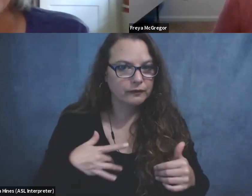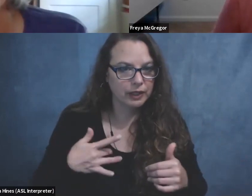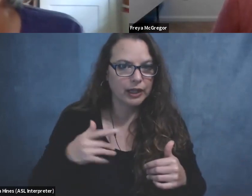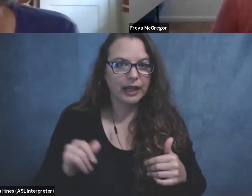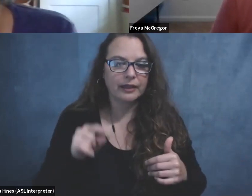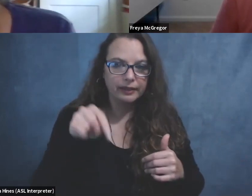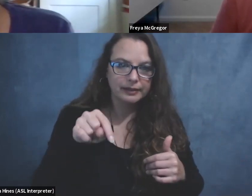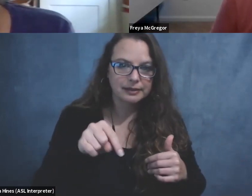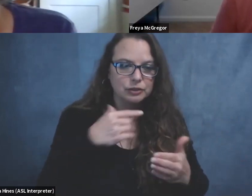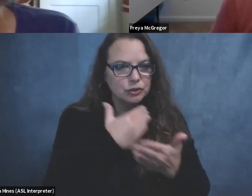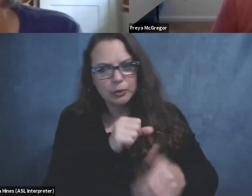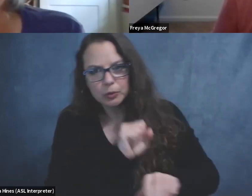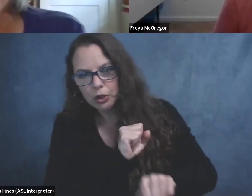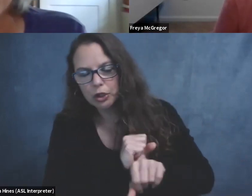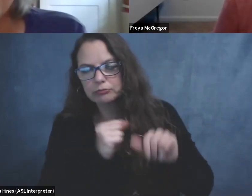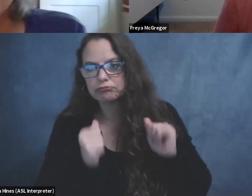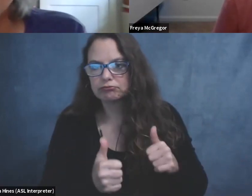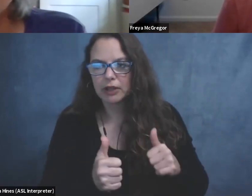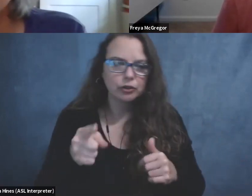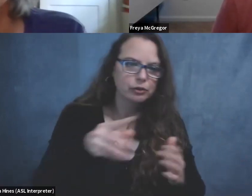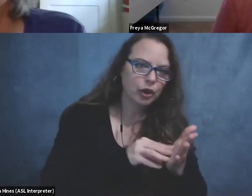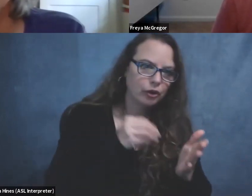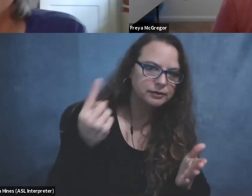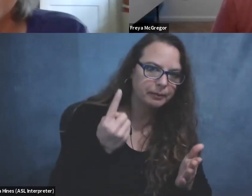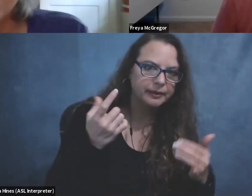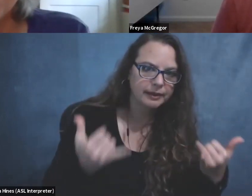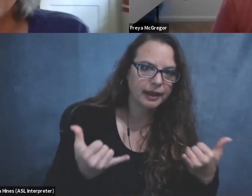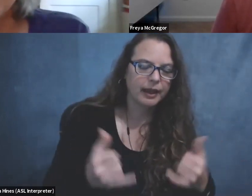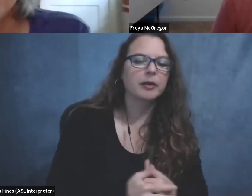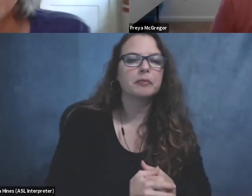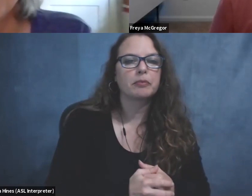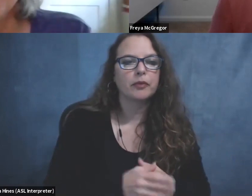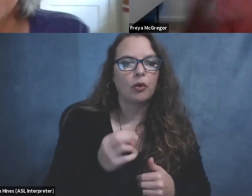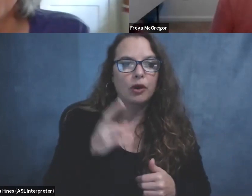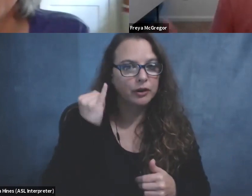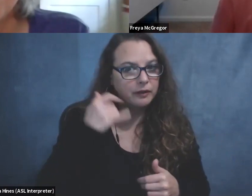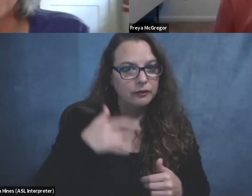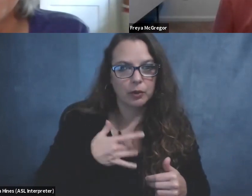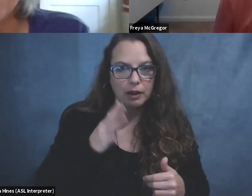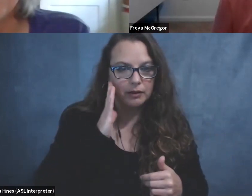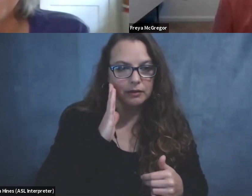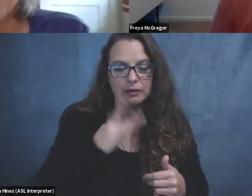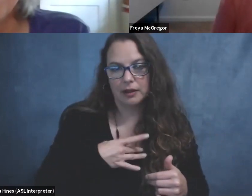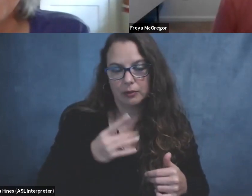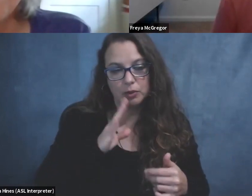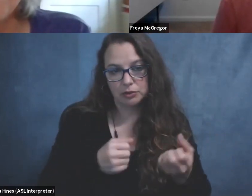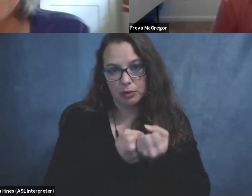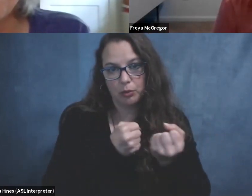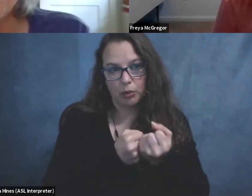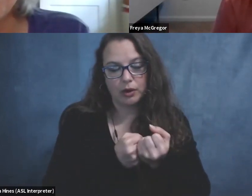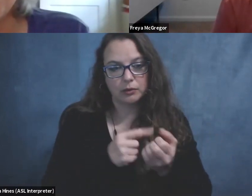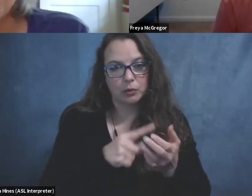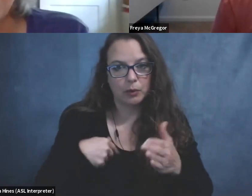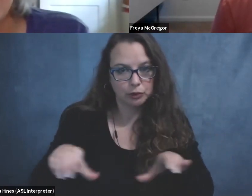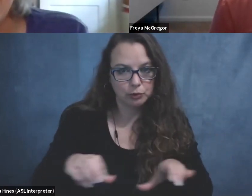this is good work or you've learned something today, um, or if you'd just like to support, um, we're doing and help us continue,